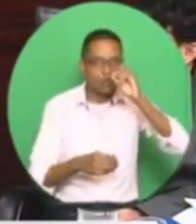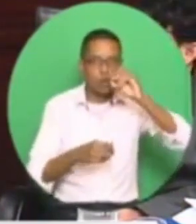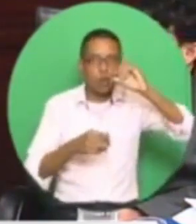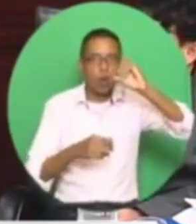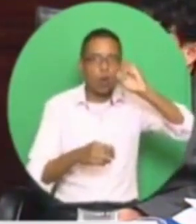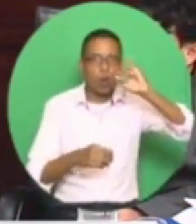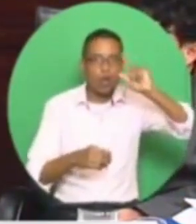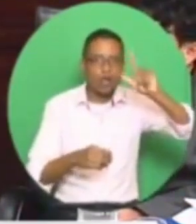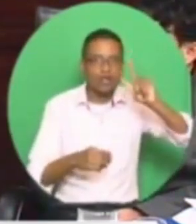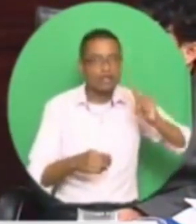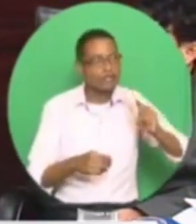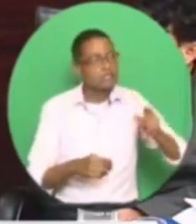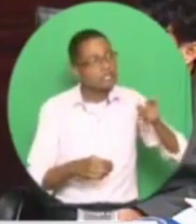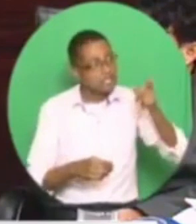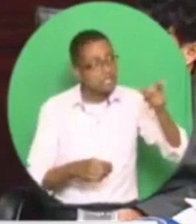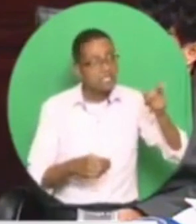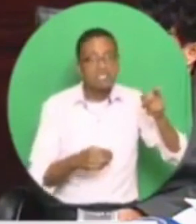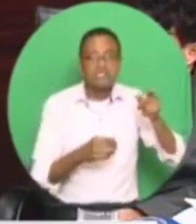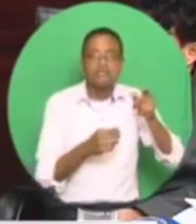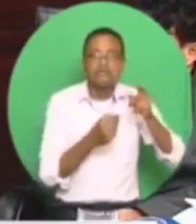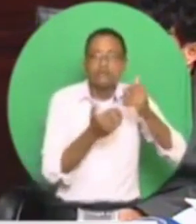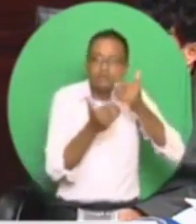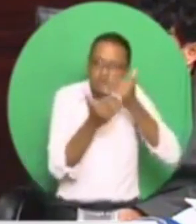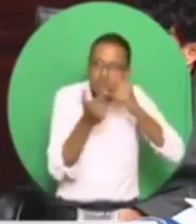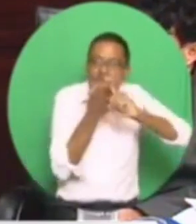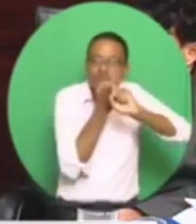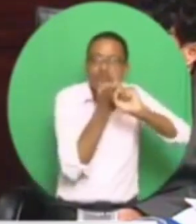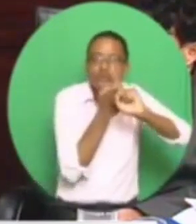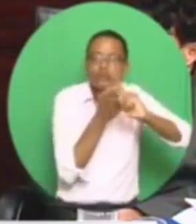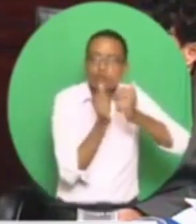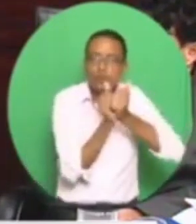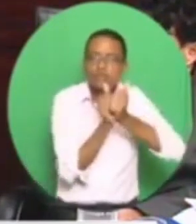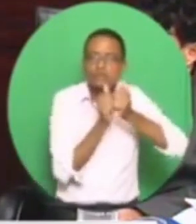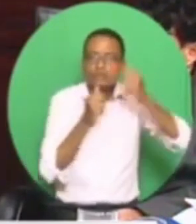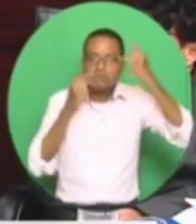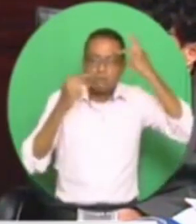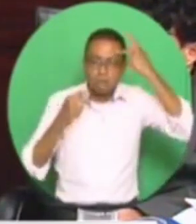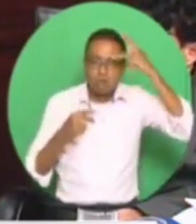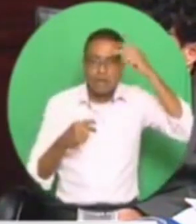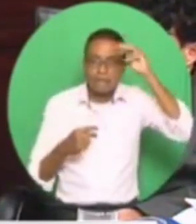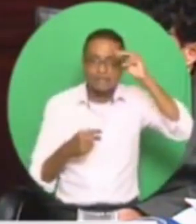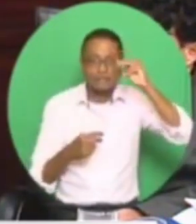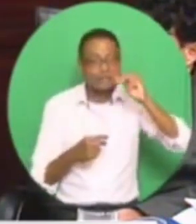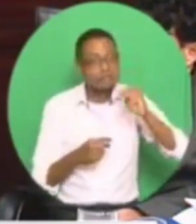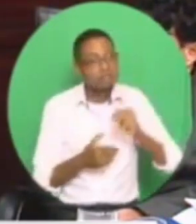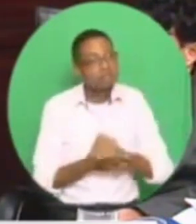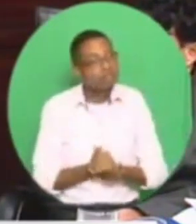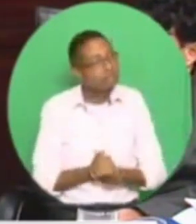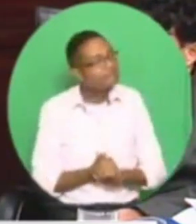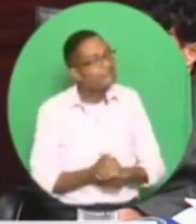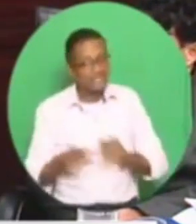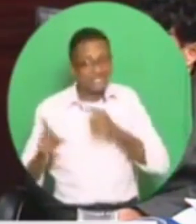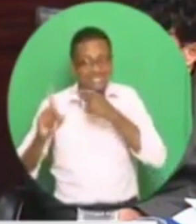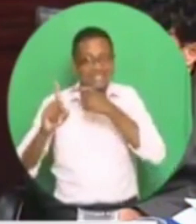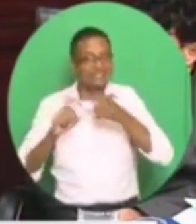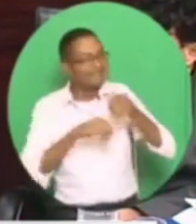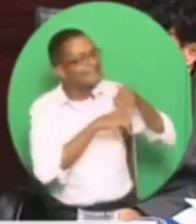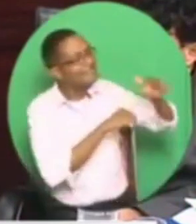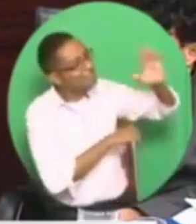Separia. A close friend of the prime minister. A colleague, this man called Dewiki Singh. Dear Mr. Dewiki Singh,